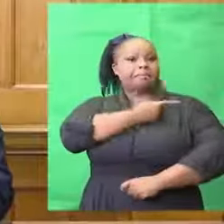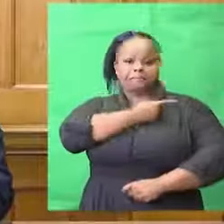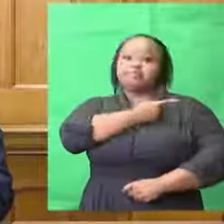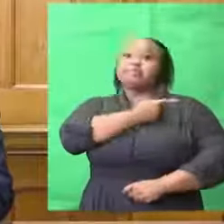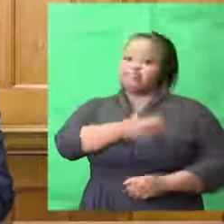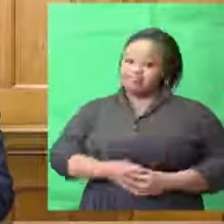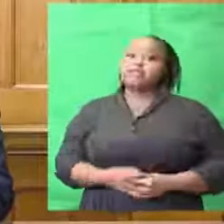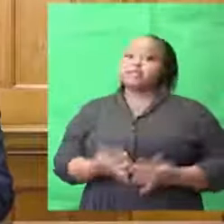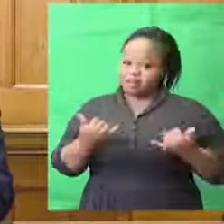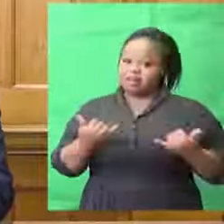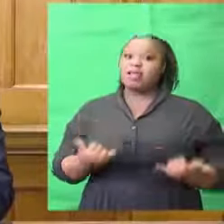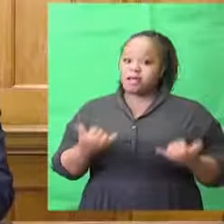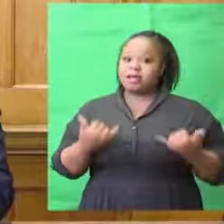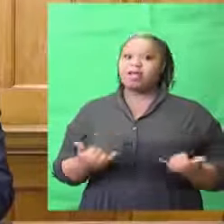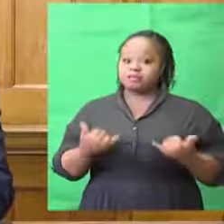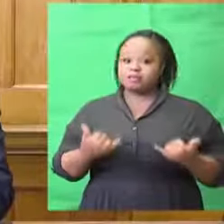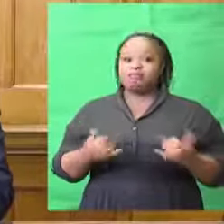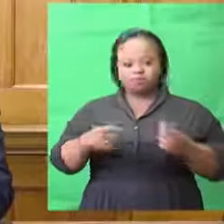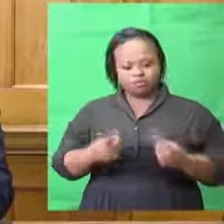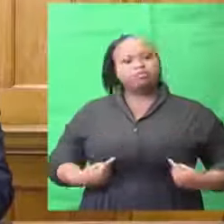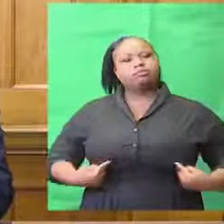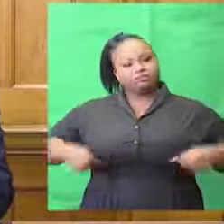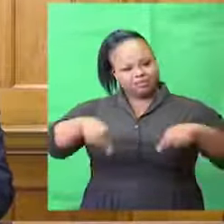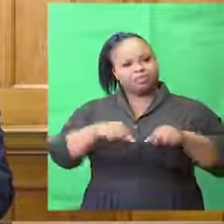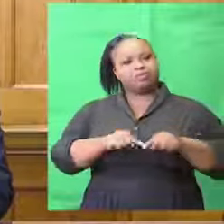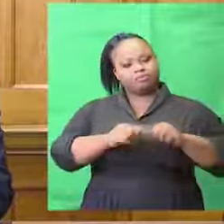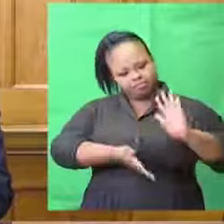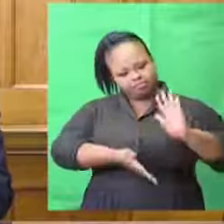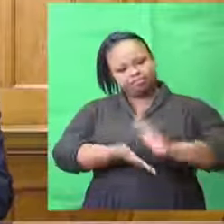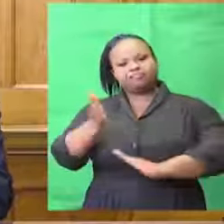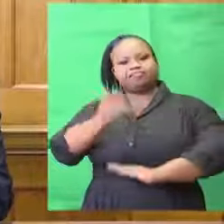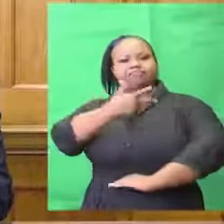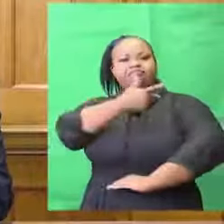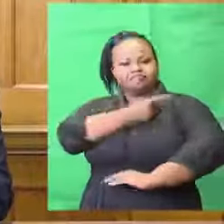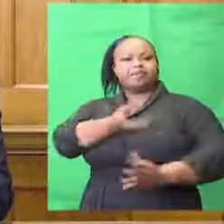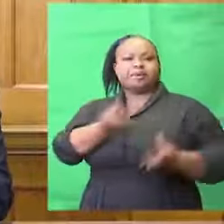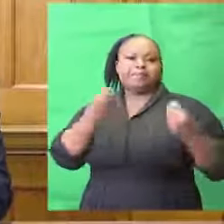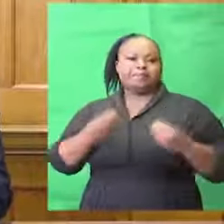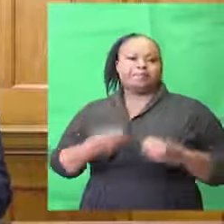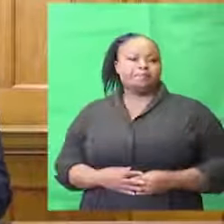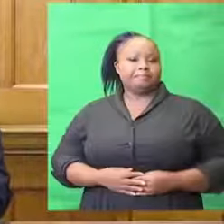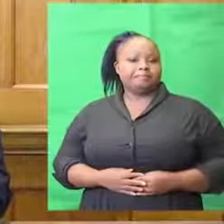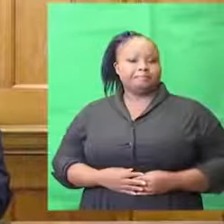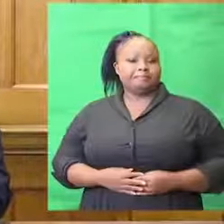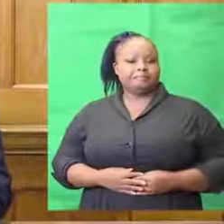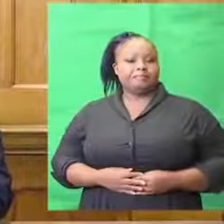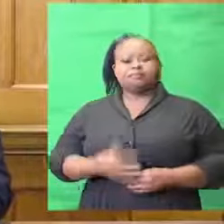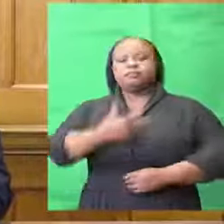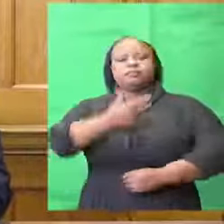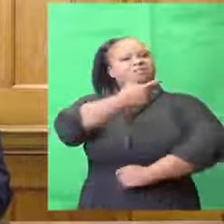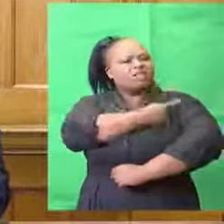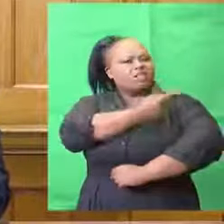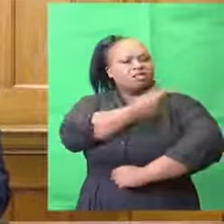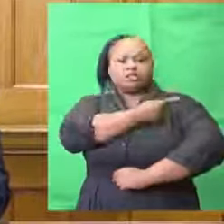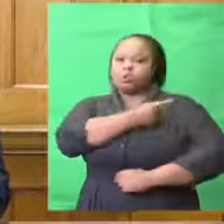This is the time for us to go and get vaccinated. Vaccination is by far the